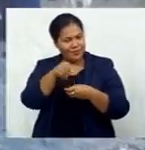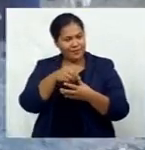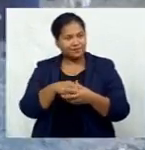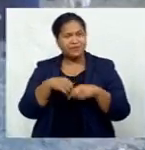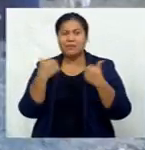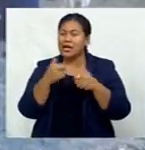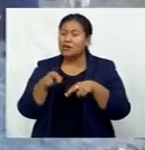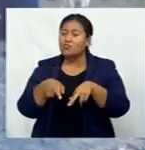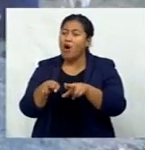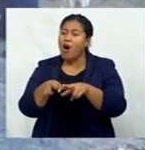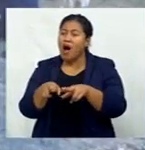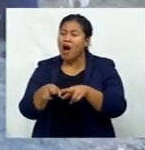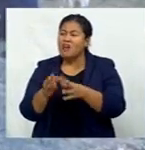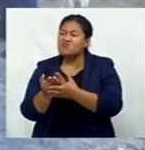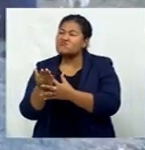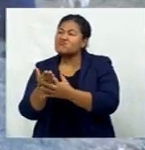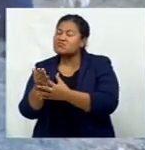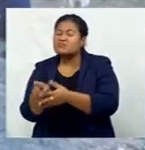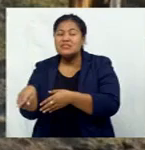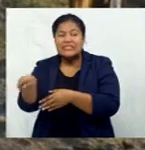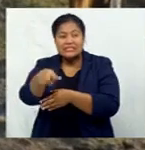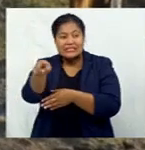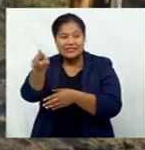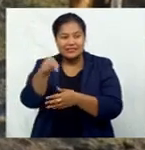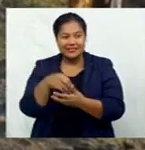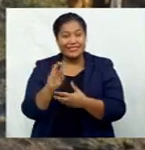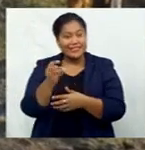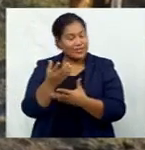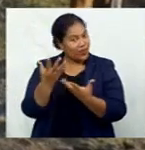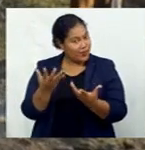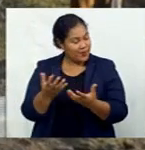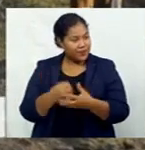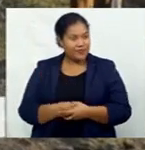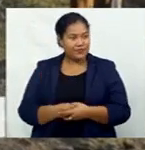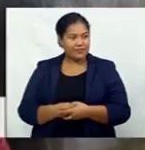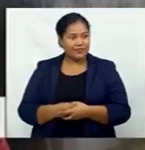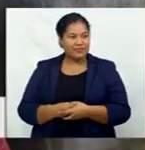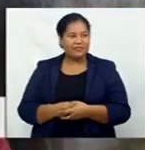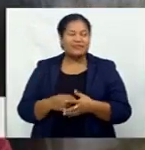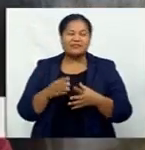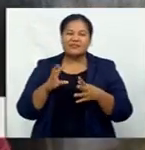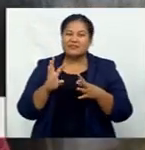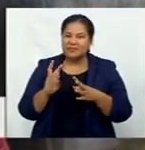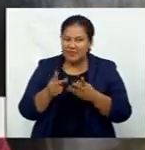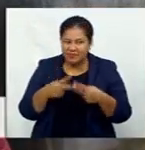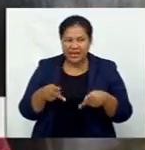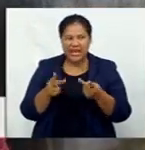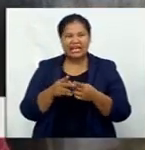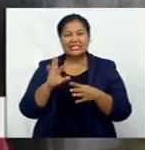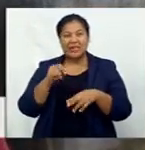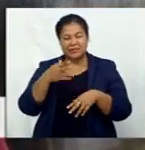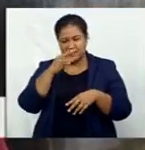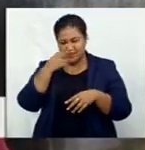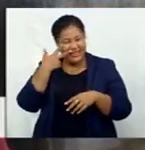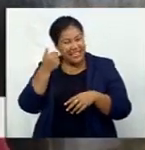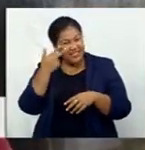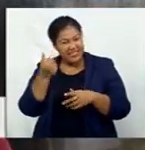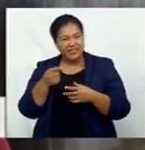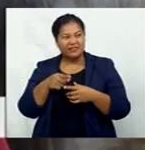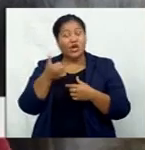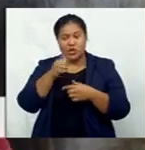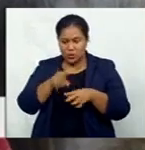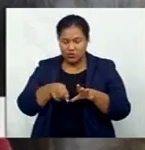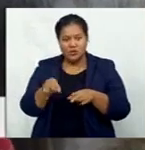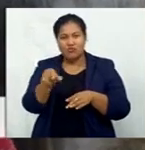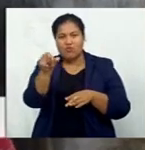roads are going through all these roads. So almost the heaps or the robberies just all using